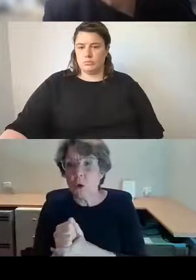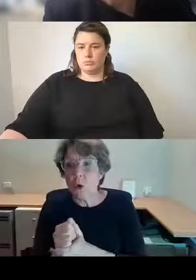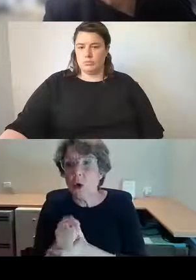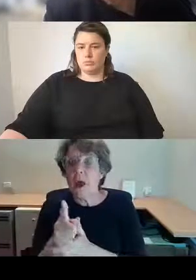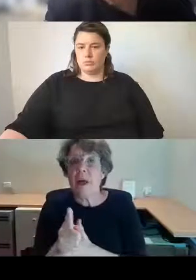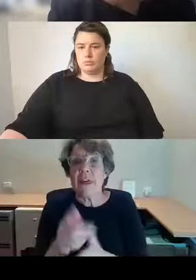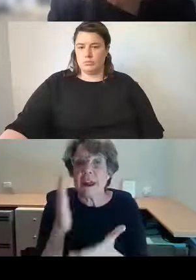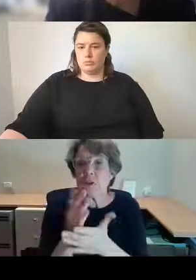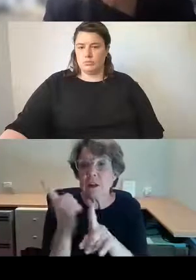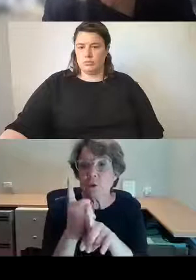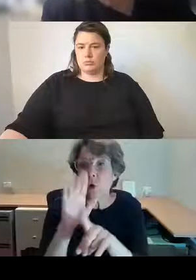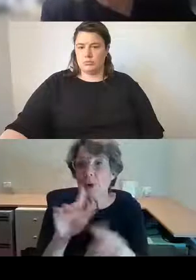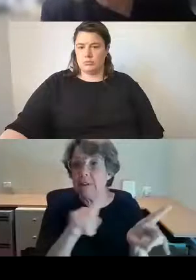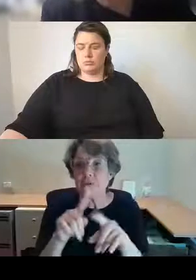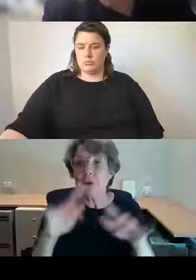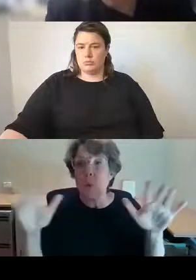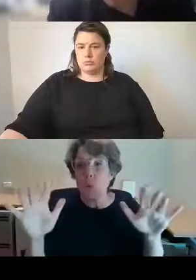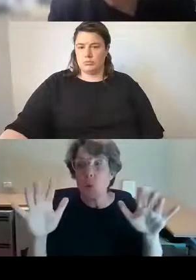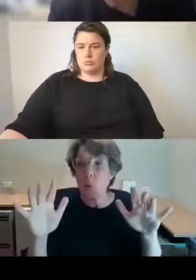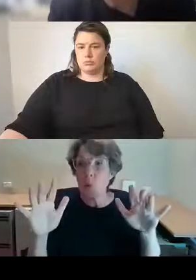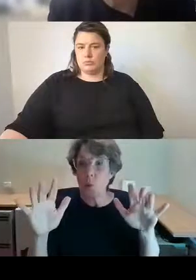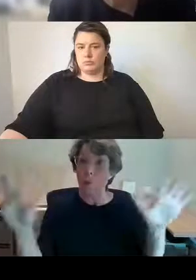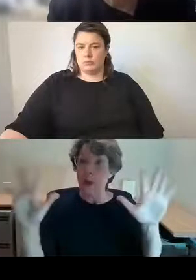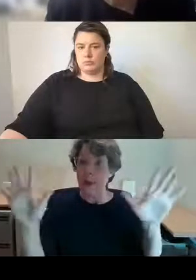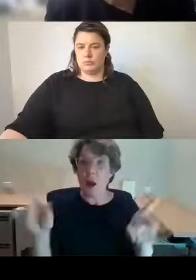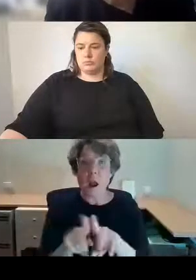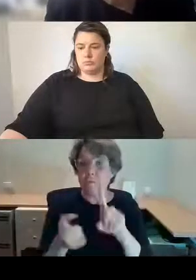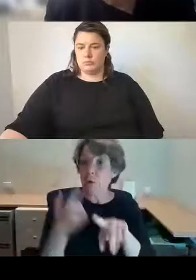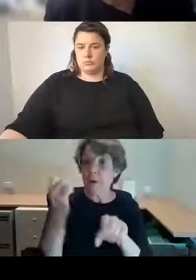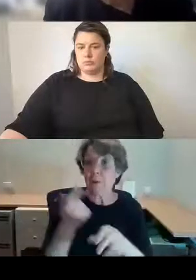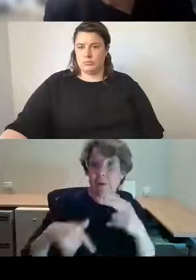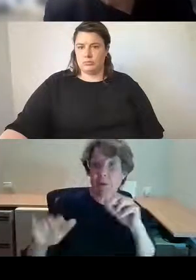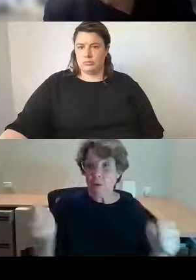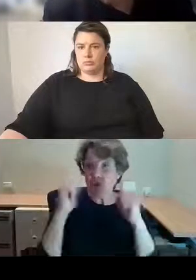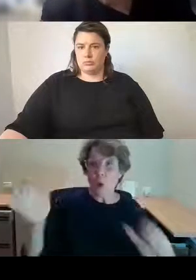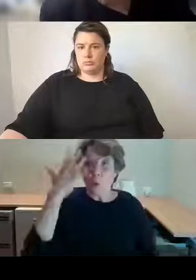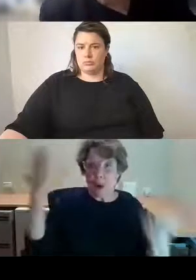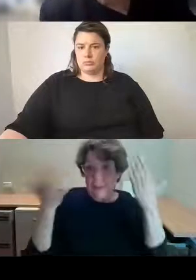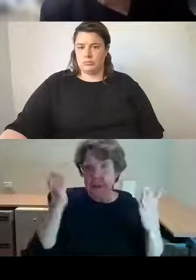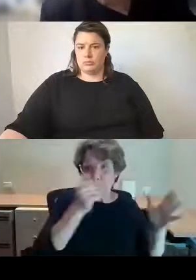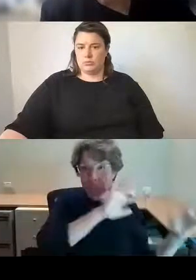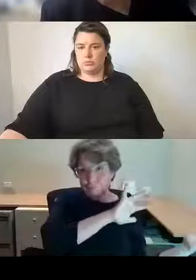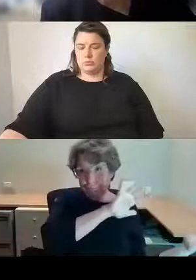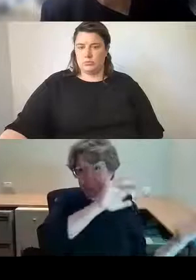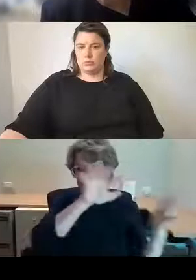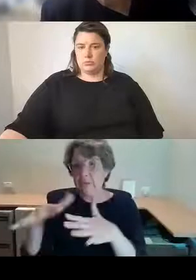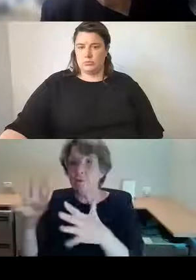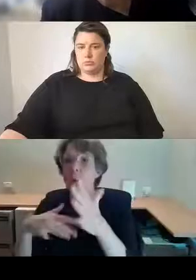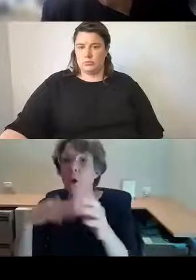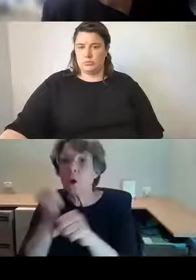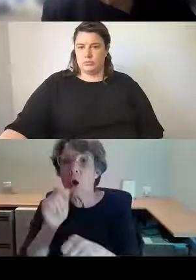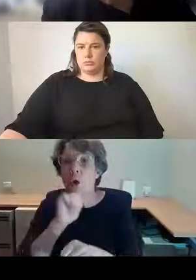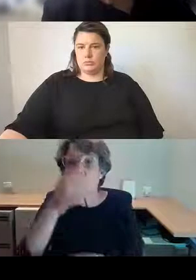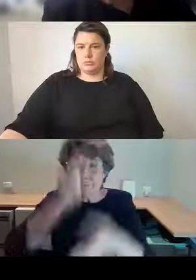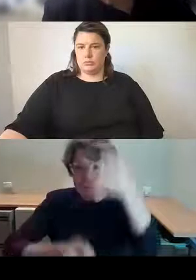events. So if there was a big southerly buster coming up from Wollongong, a flag would be raised from the top of the GPO to